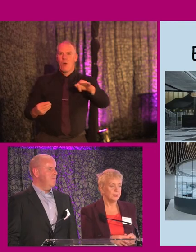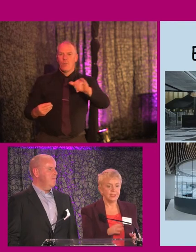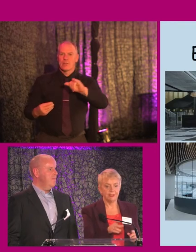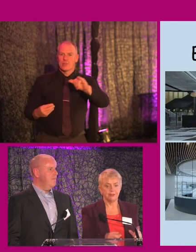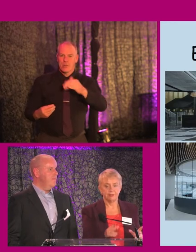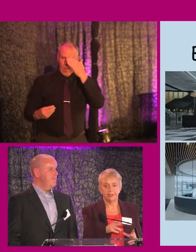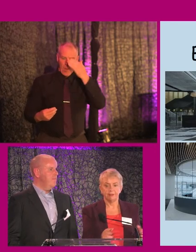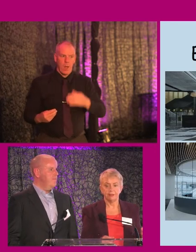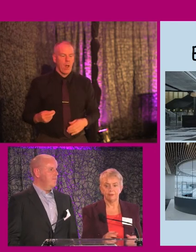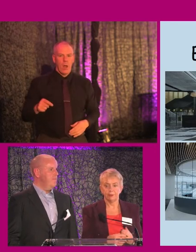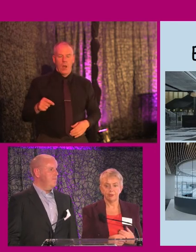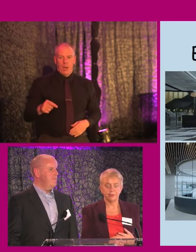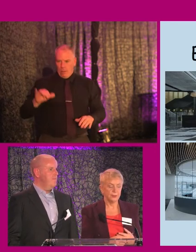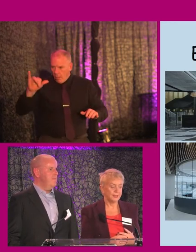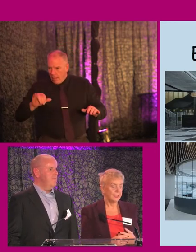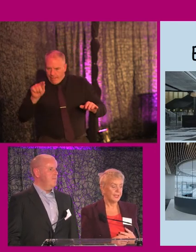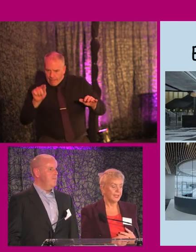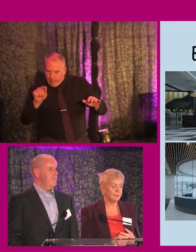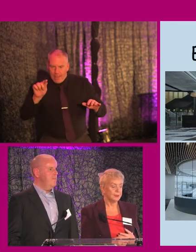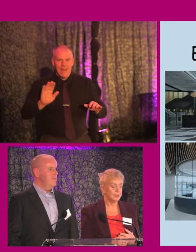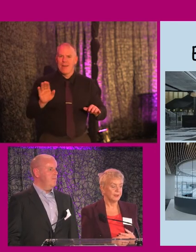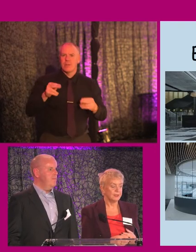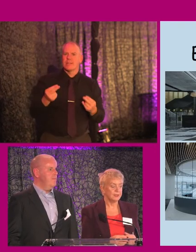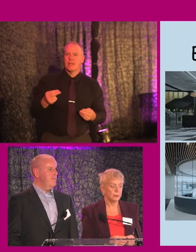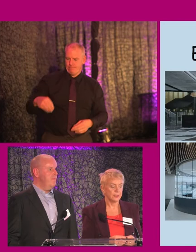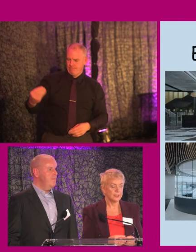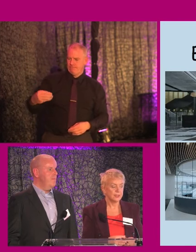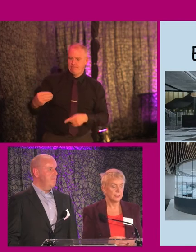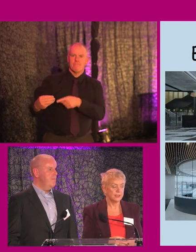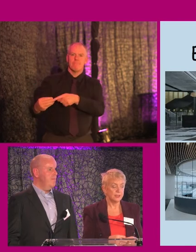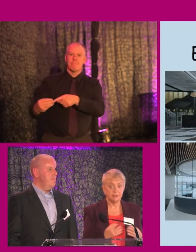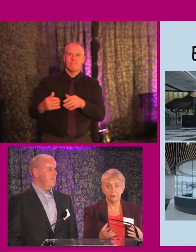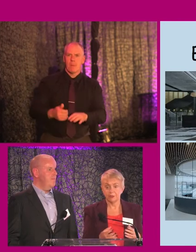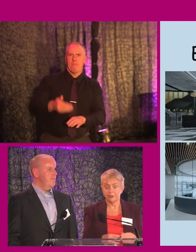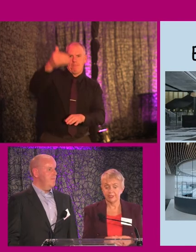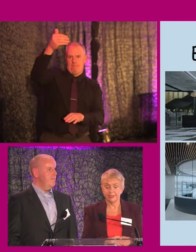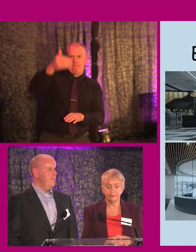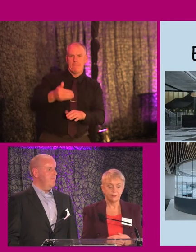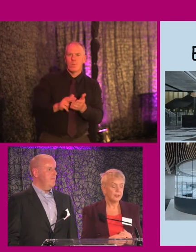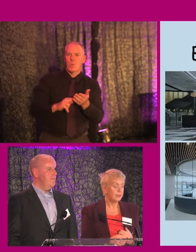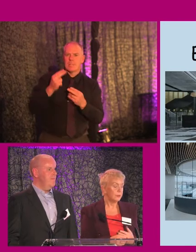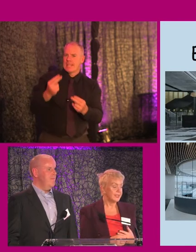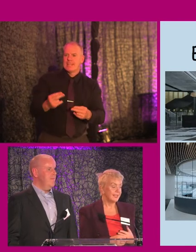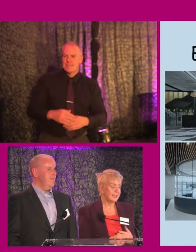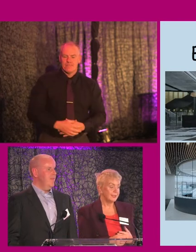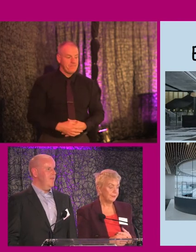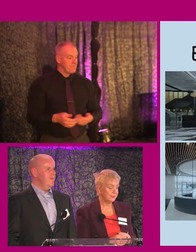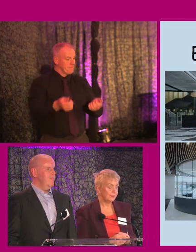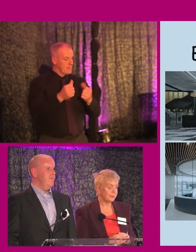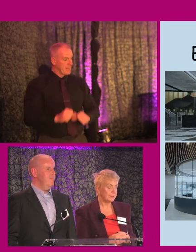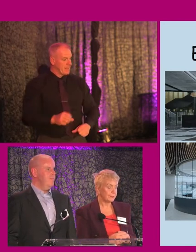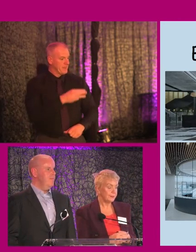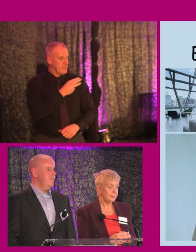So instead of having to figure out floors and so on, so the smart lift works to the individual user needs. Go on to the next slide.